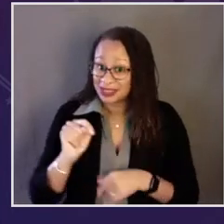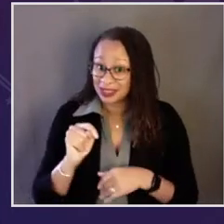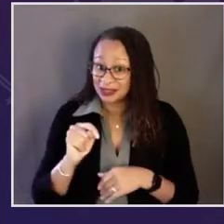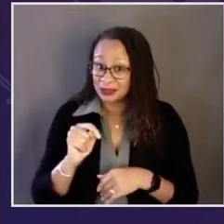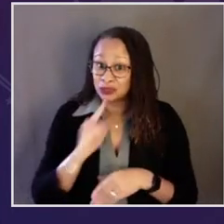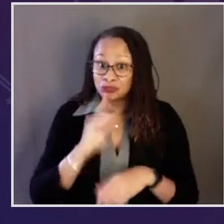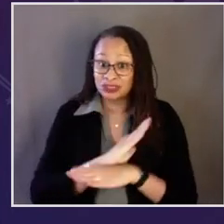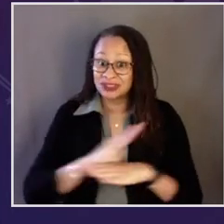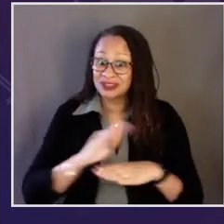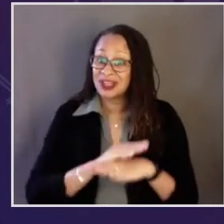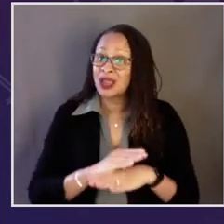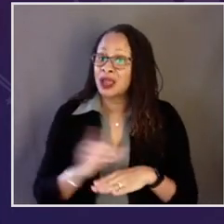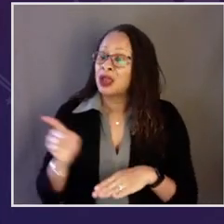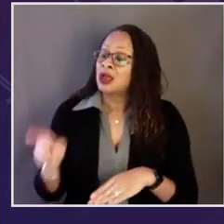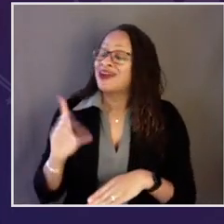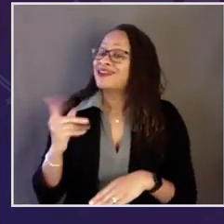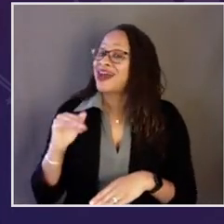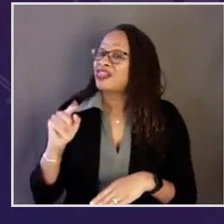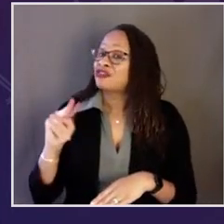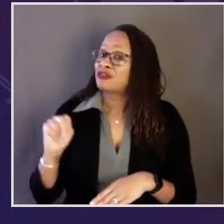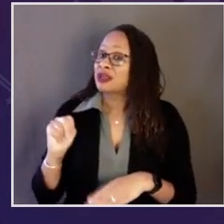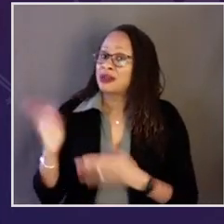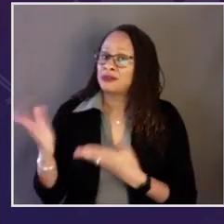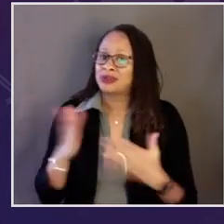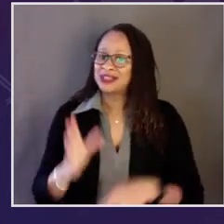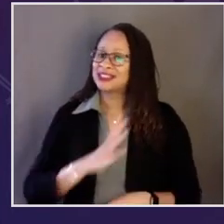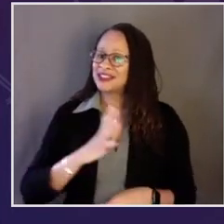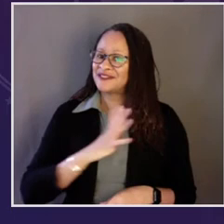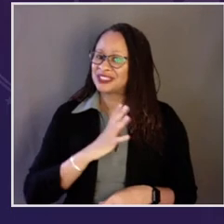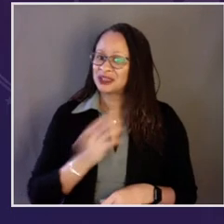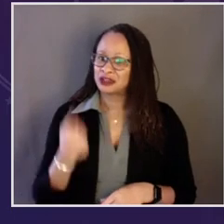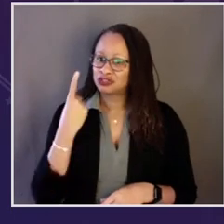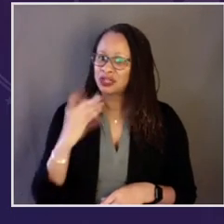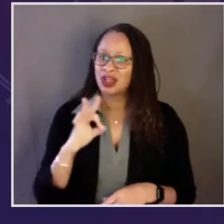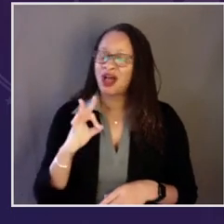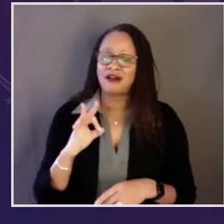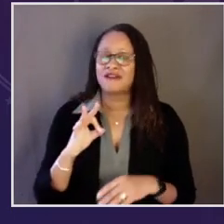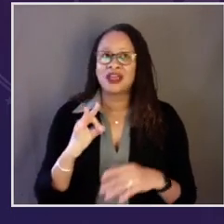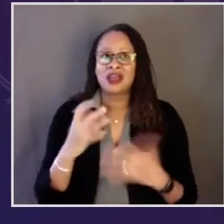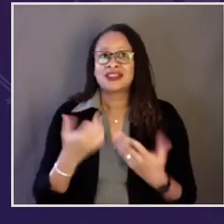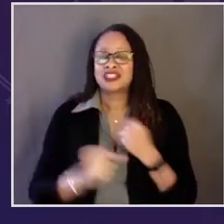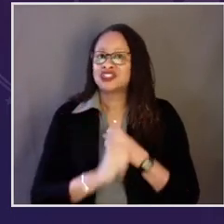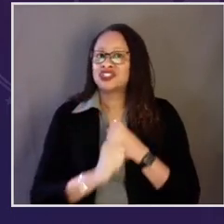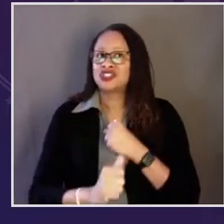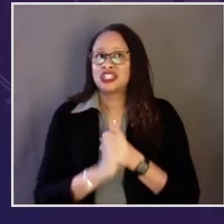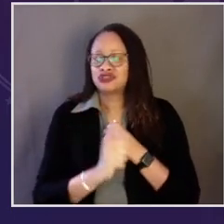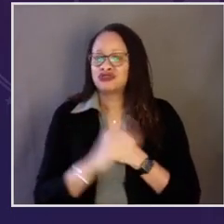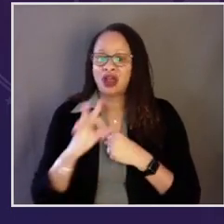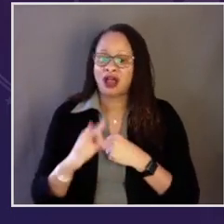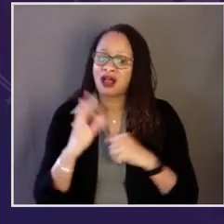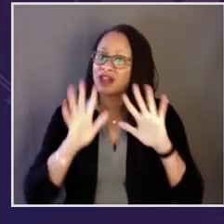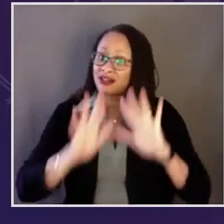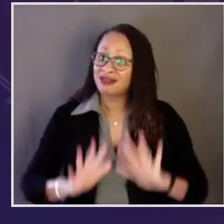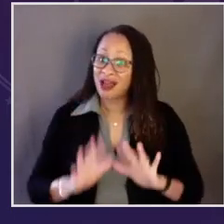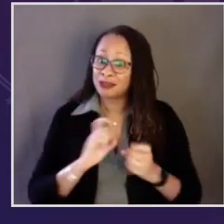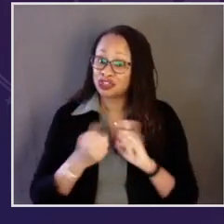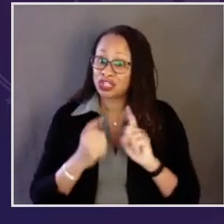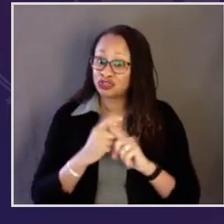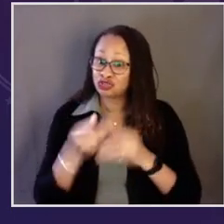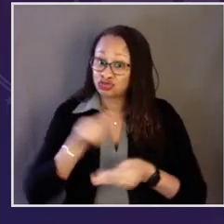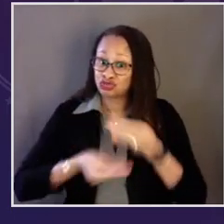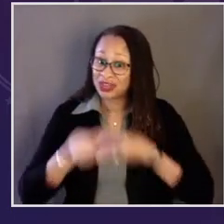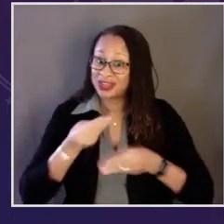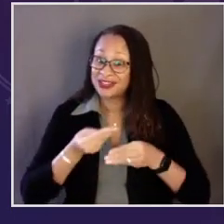middle class, and I meant that in a literal sense. She also brings a sophisticated understanding of the threats of climate change to